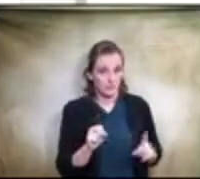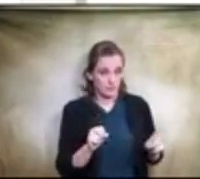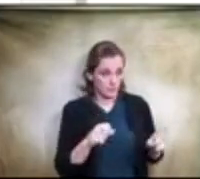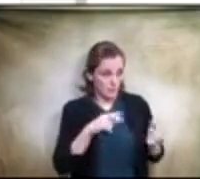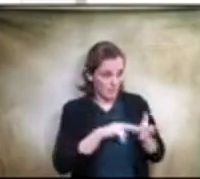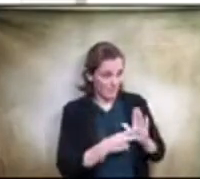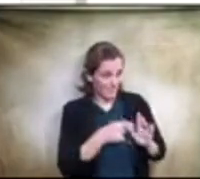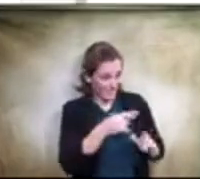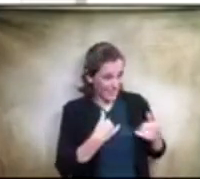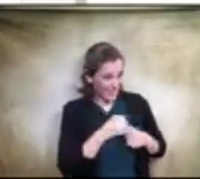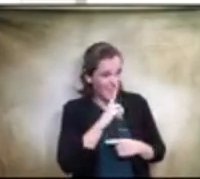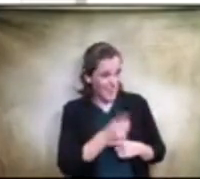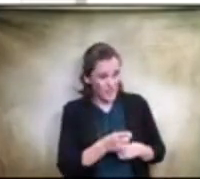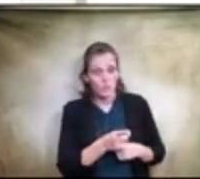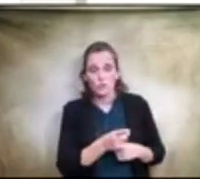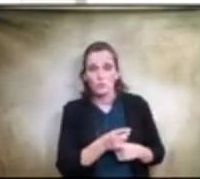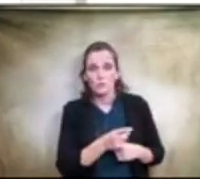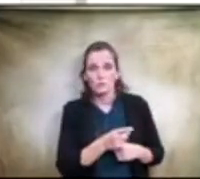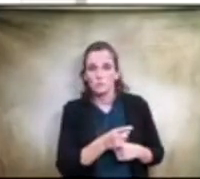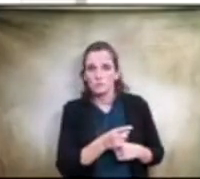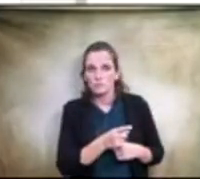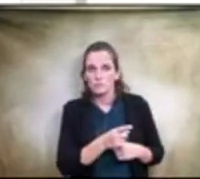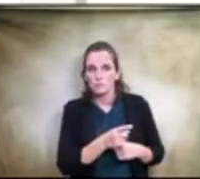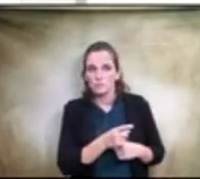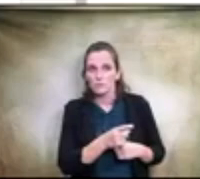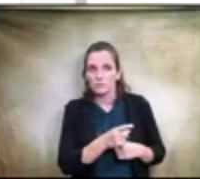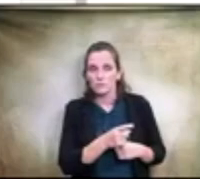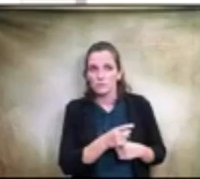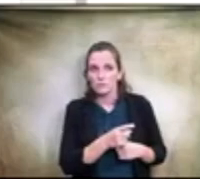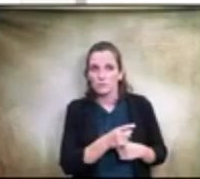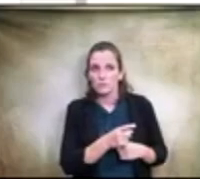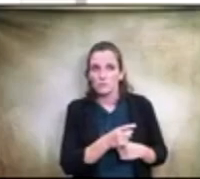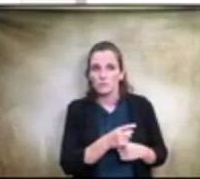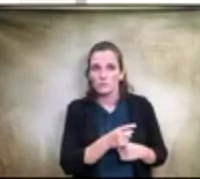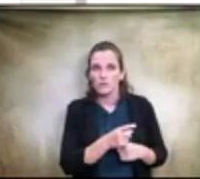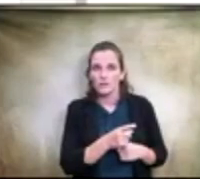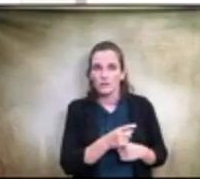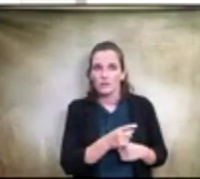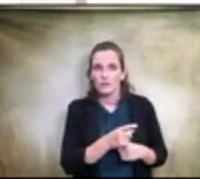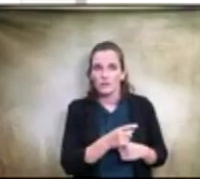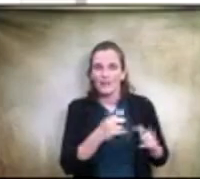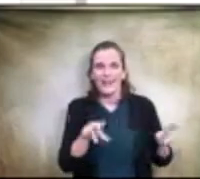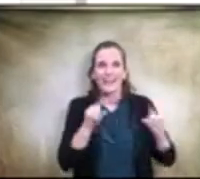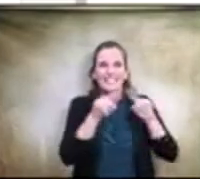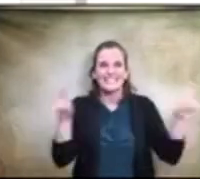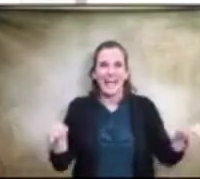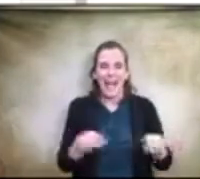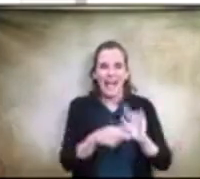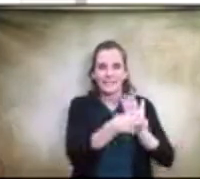one of the safety concerns that i have for the current truancy vehicles that they don't identify that they're main or isd